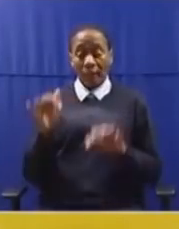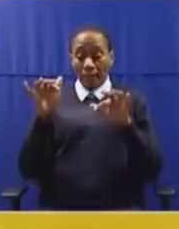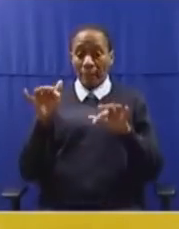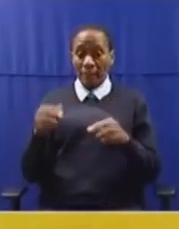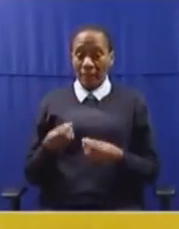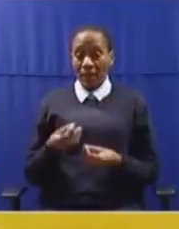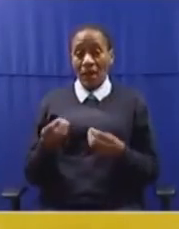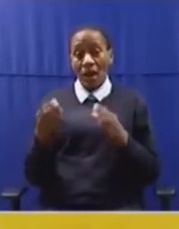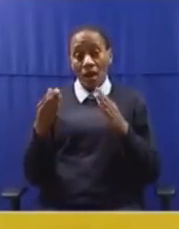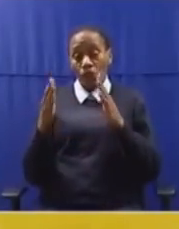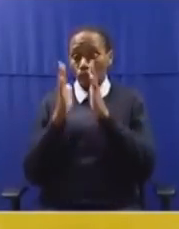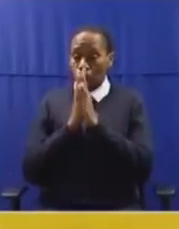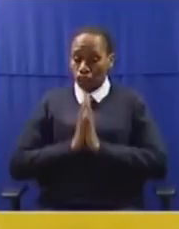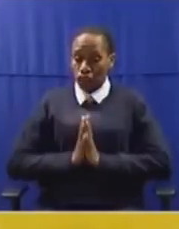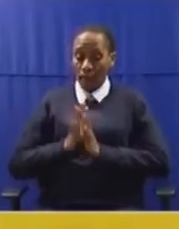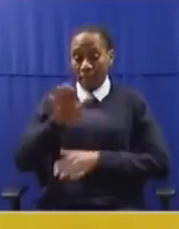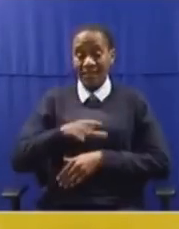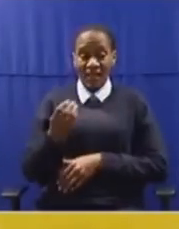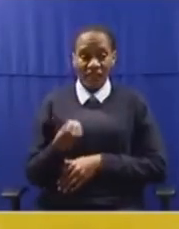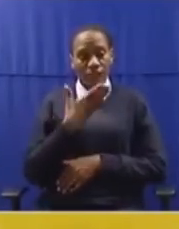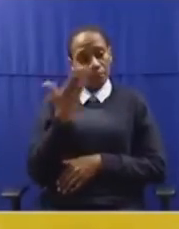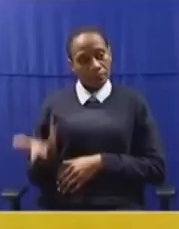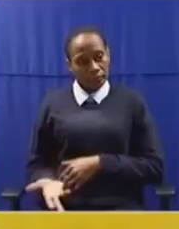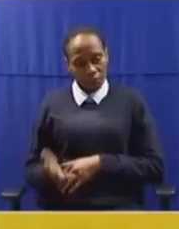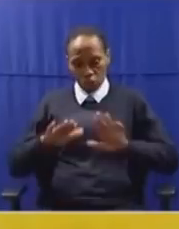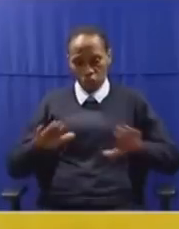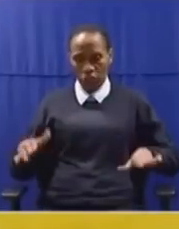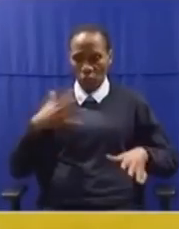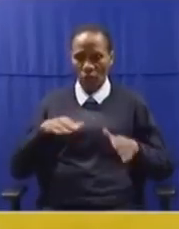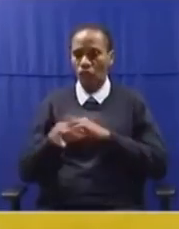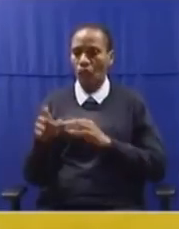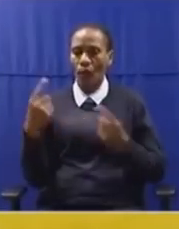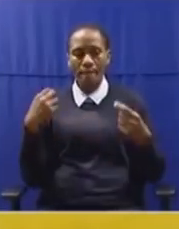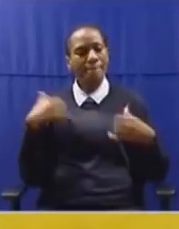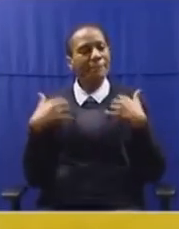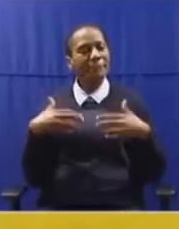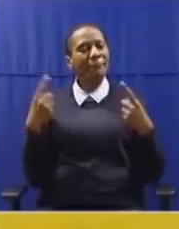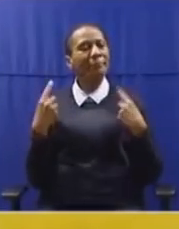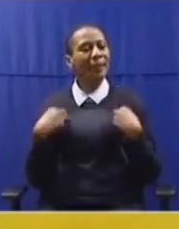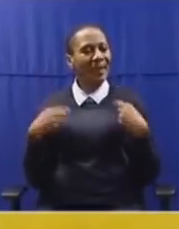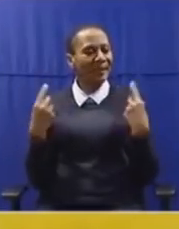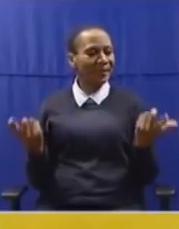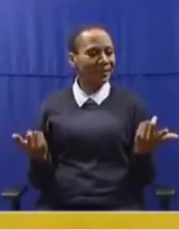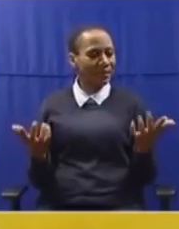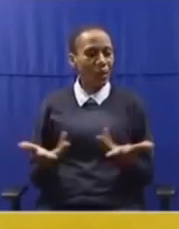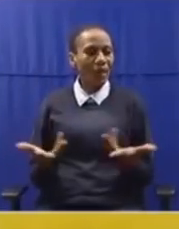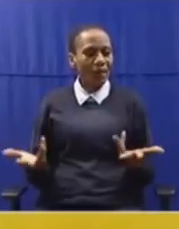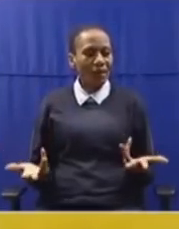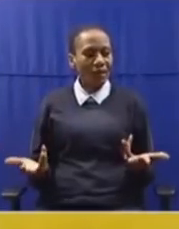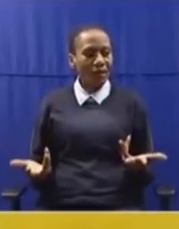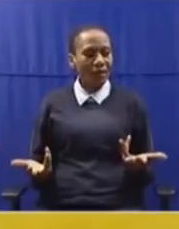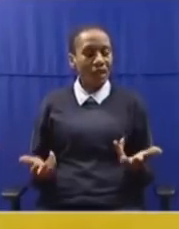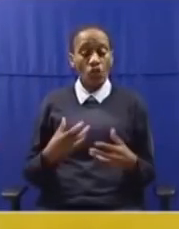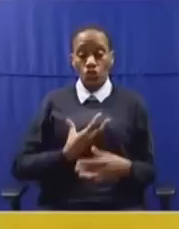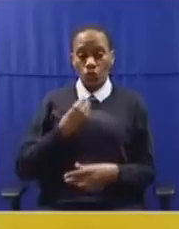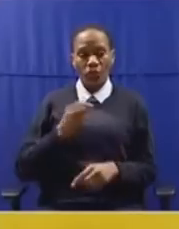place to worship. Our kids do not have playground, but play in dumpsides. Our youth do not have recreational